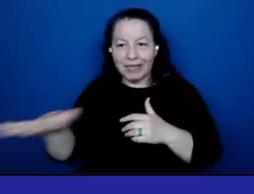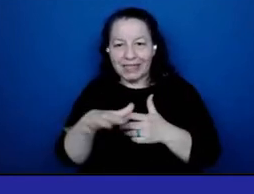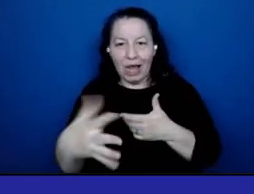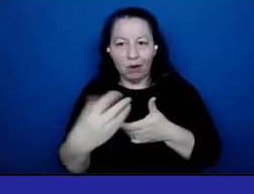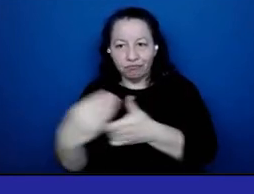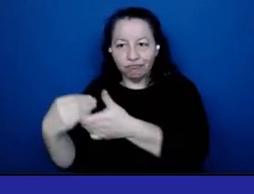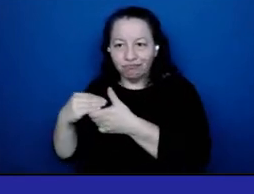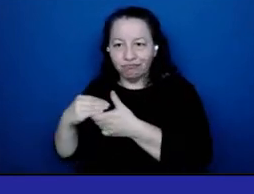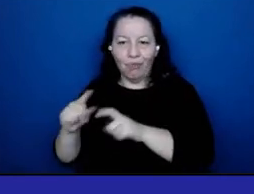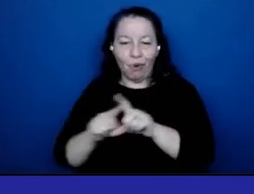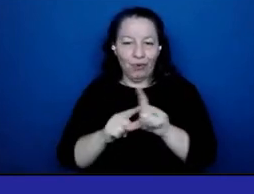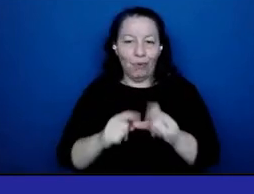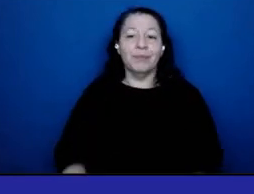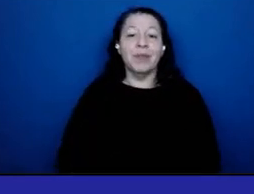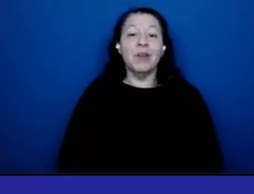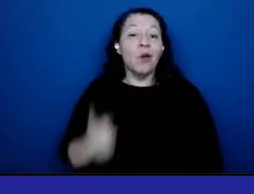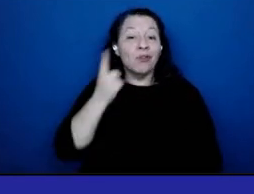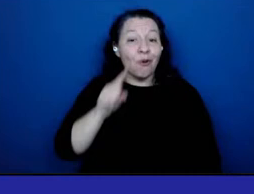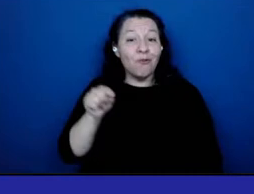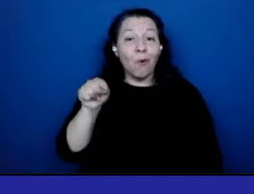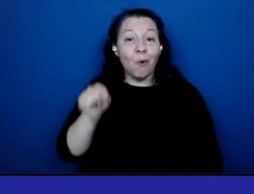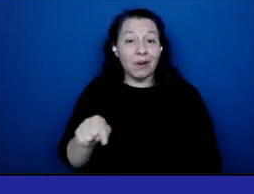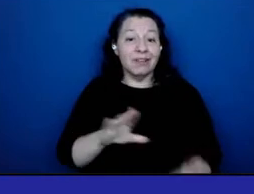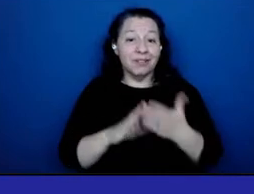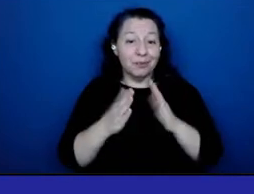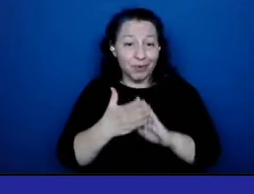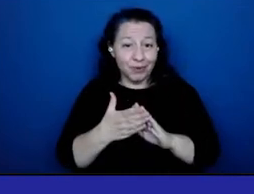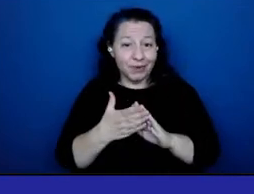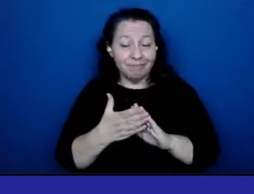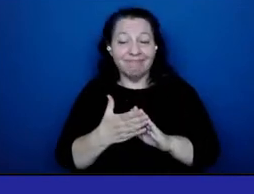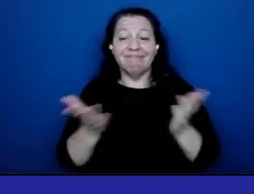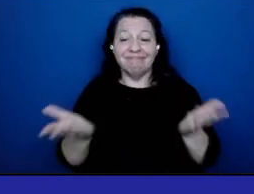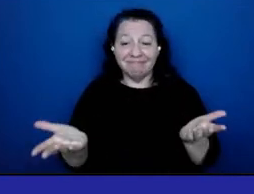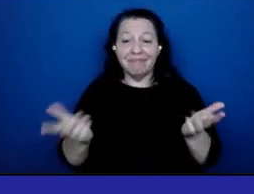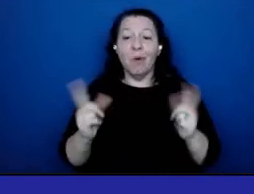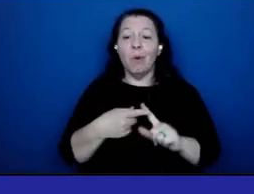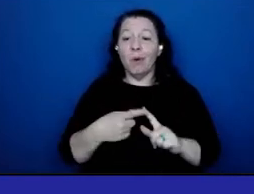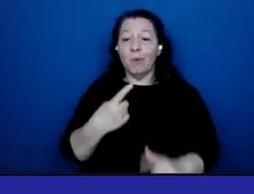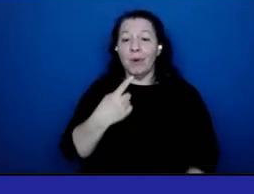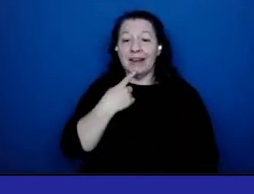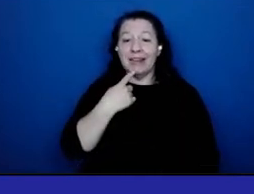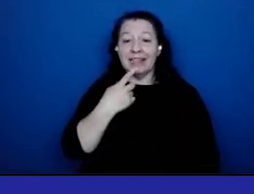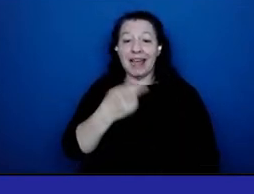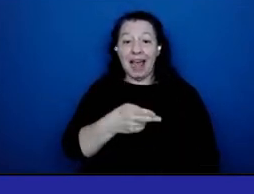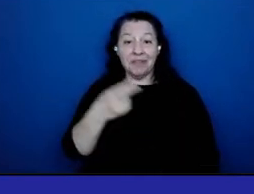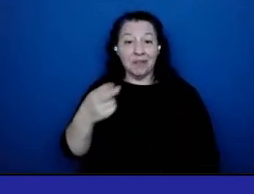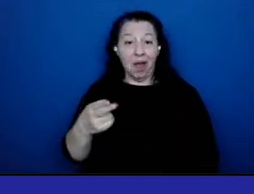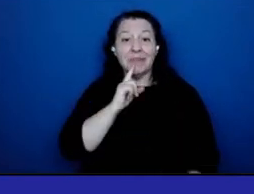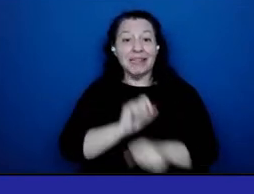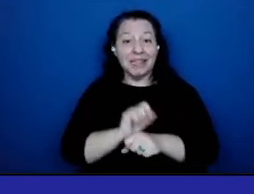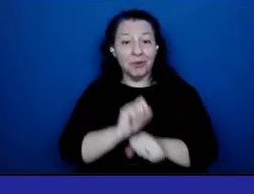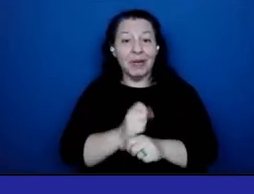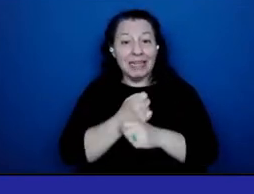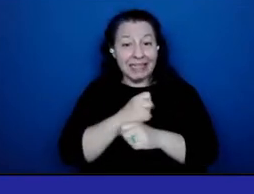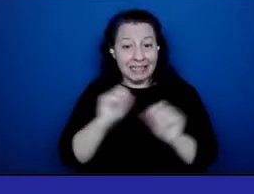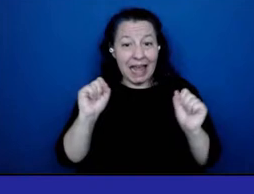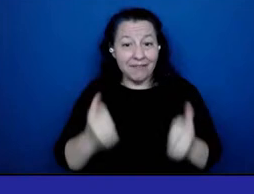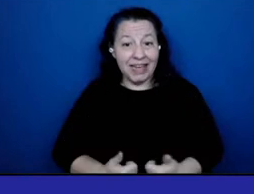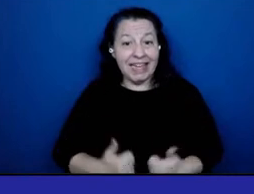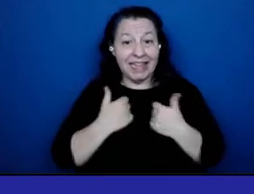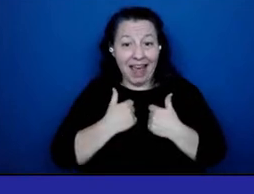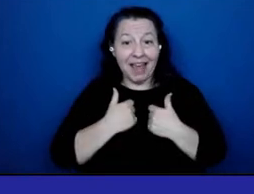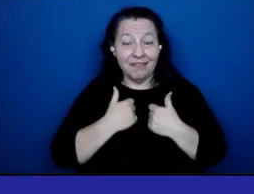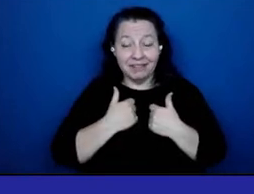So on the behalf of the community, when I say that Health and Hospitals has literally been saving lives, I